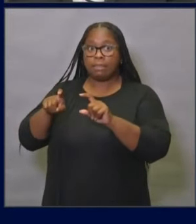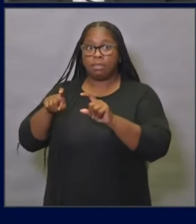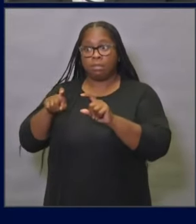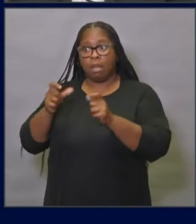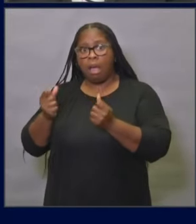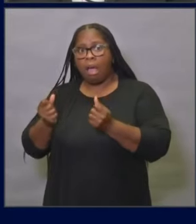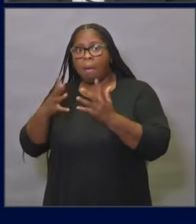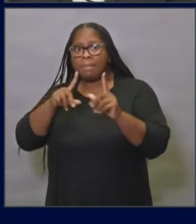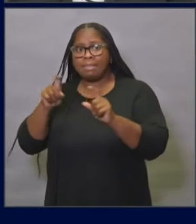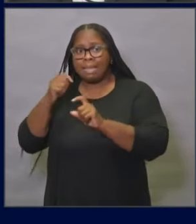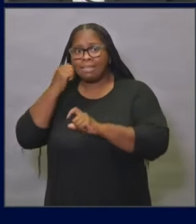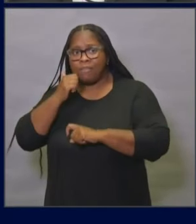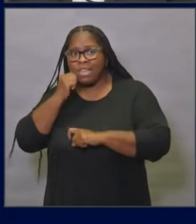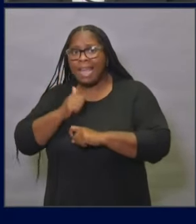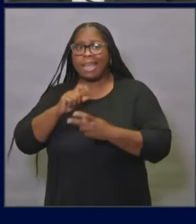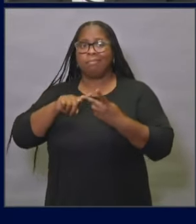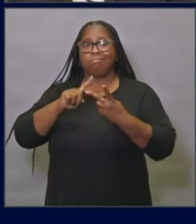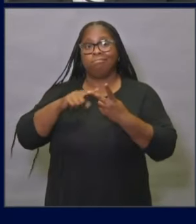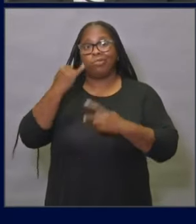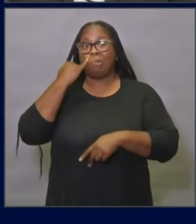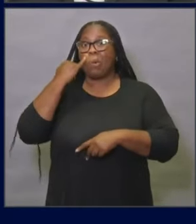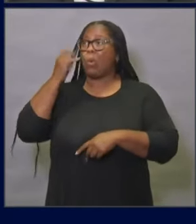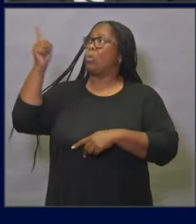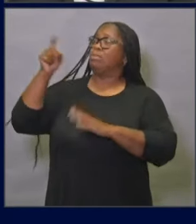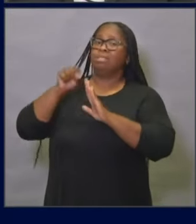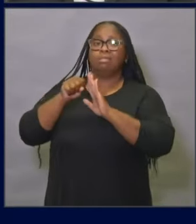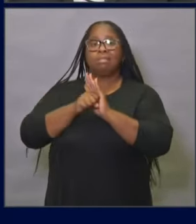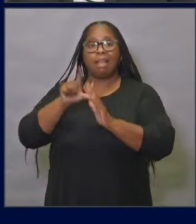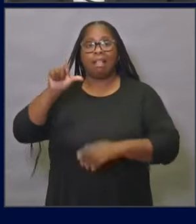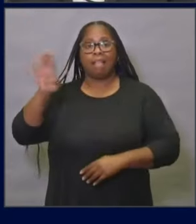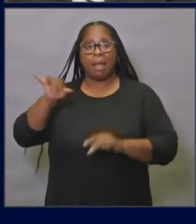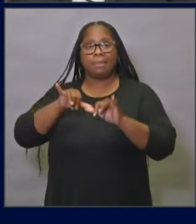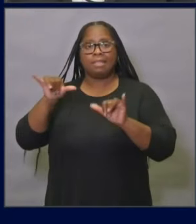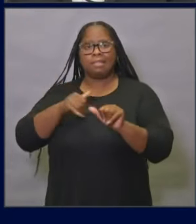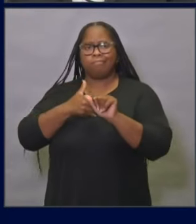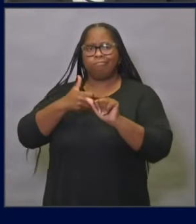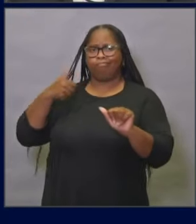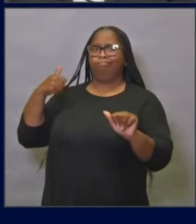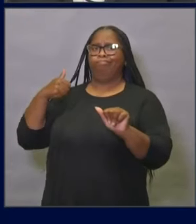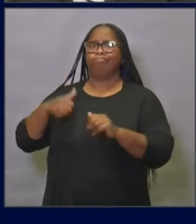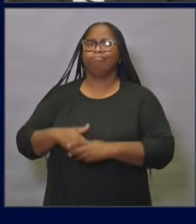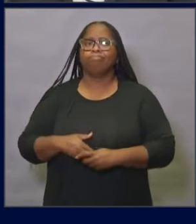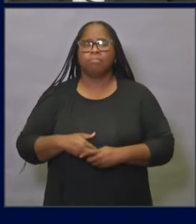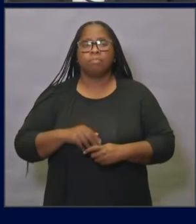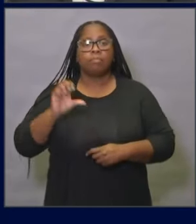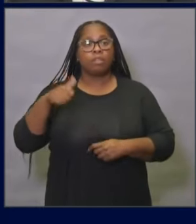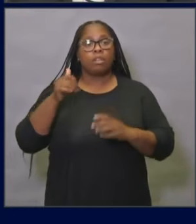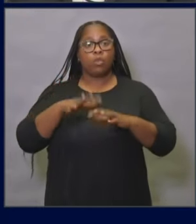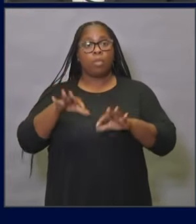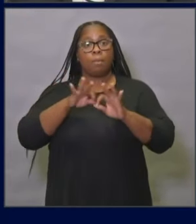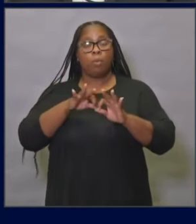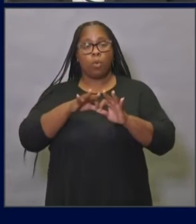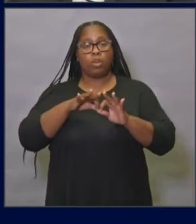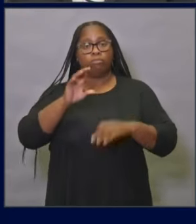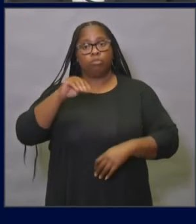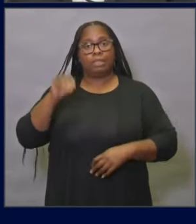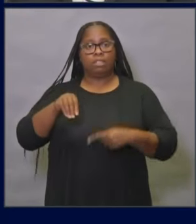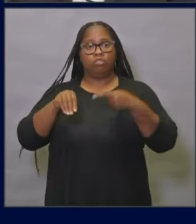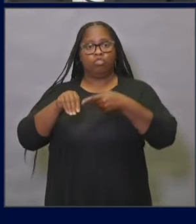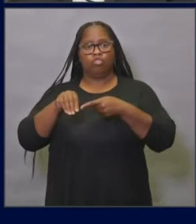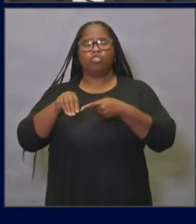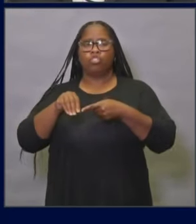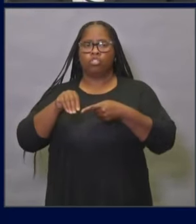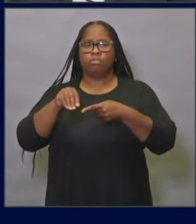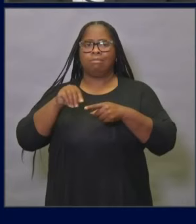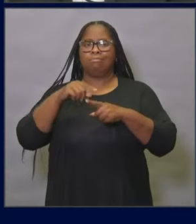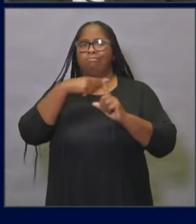the state. Another important indicator is the percentage of positive test results. This slide shows the percentage of positive test